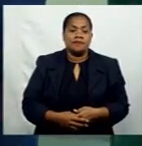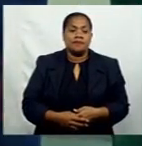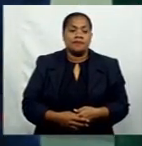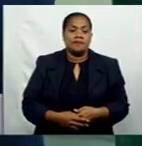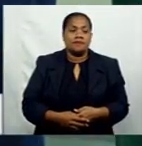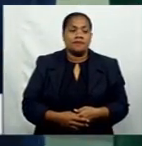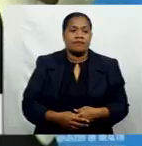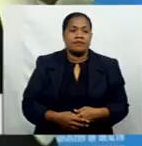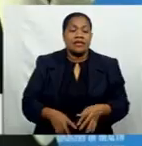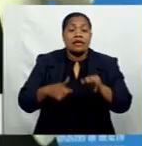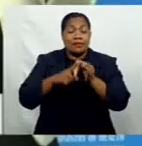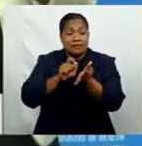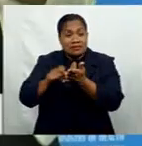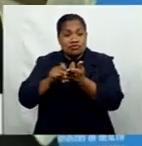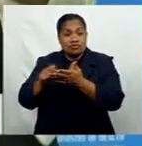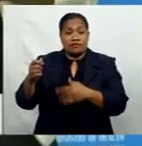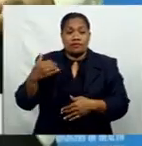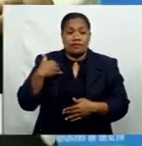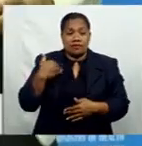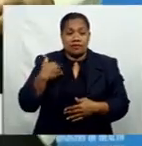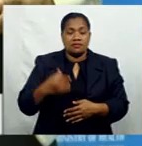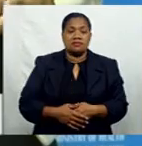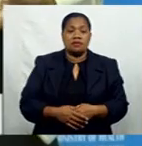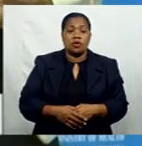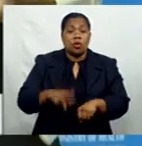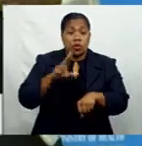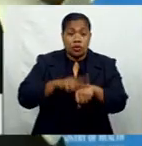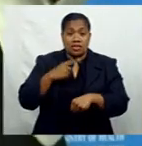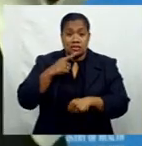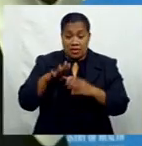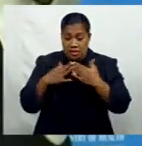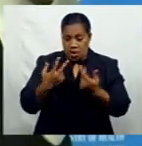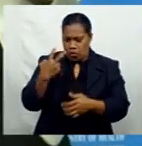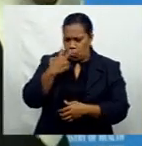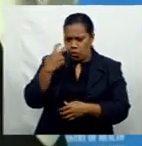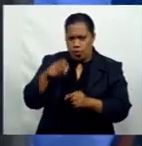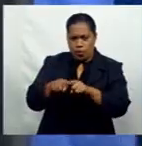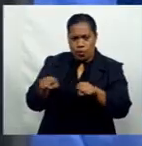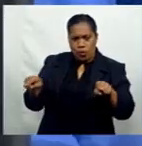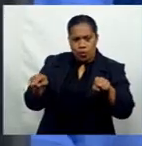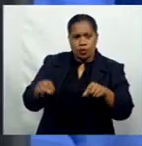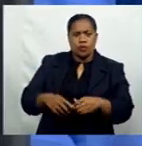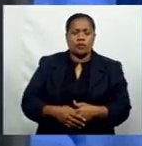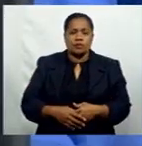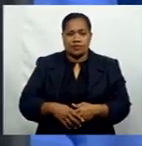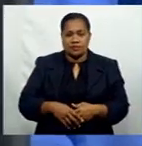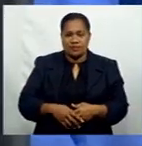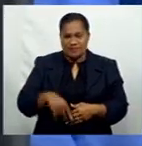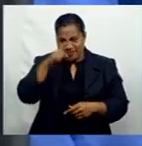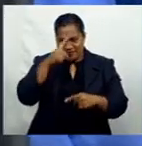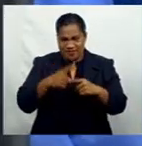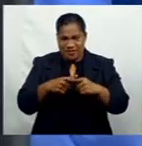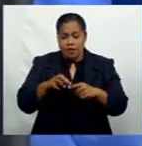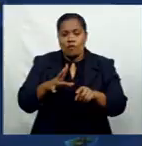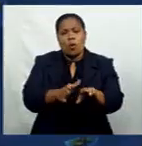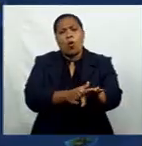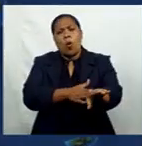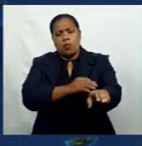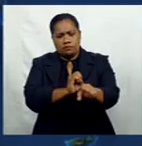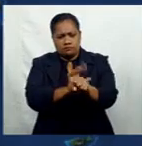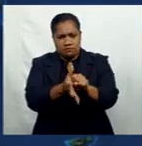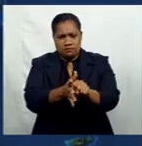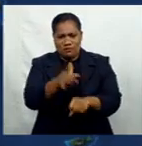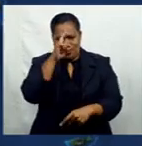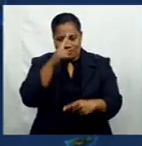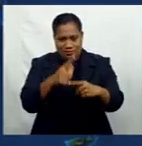Permanent Secretary for Health, Dr. James Wong, says that they are monitoring some COVID-infected patients for long COVID. Now we